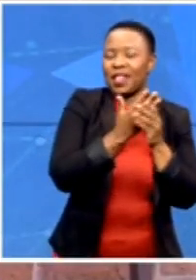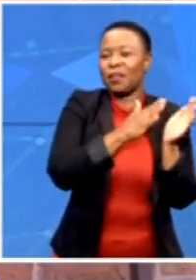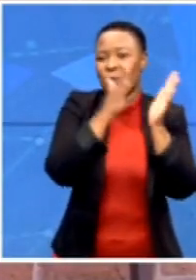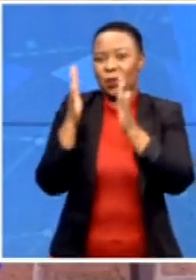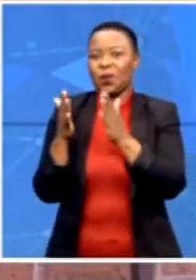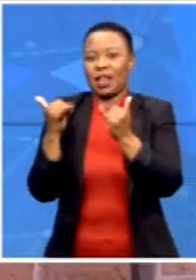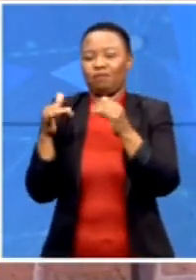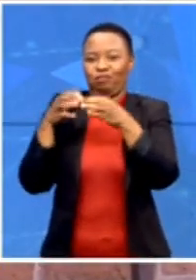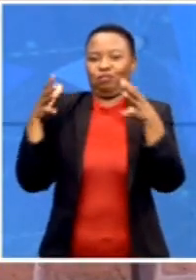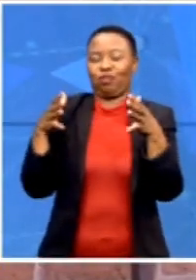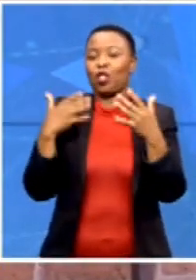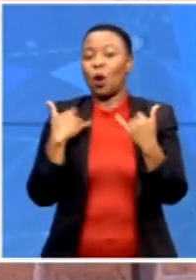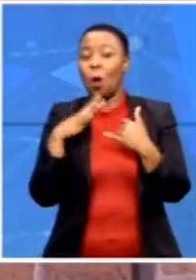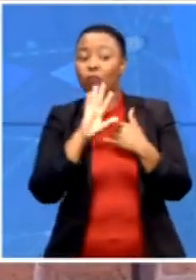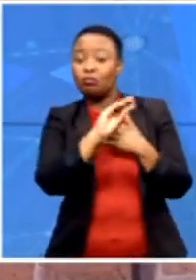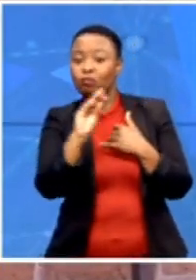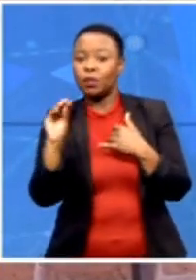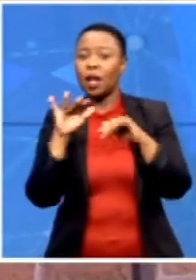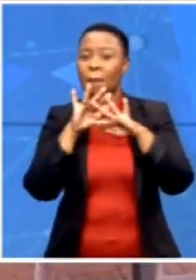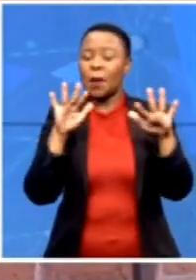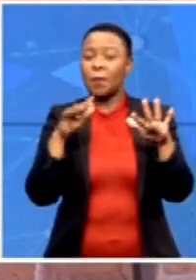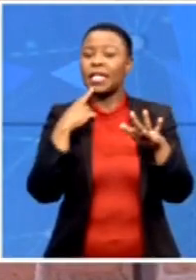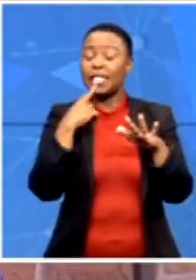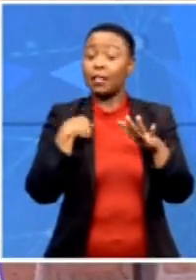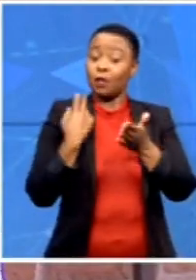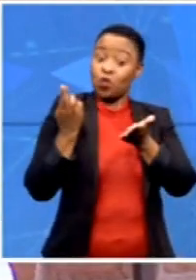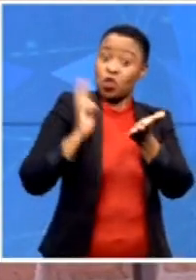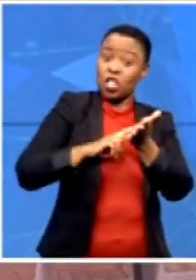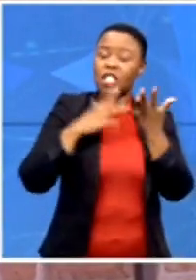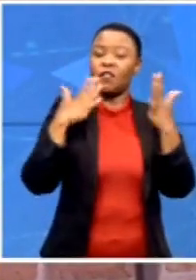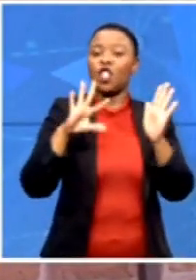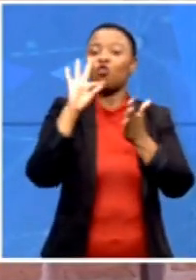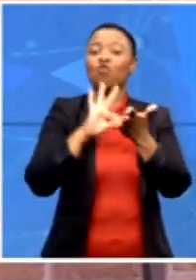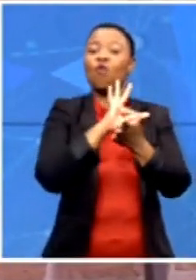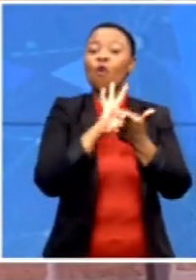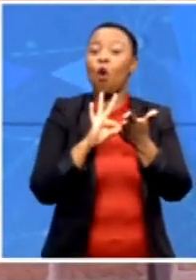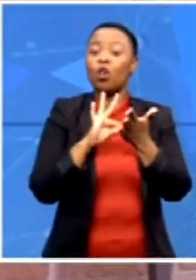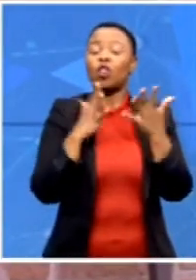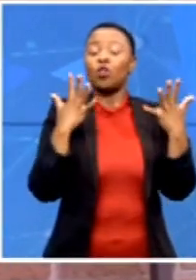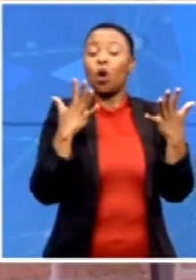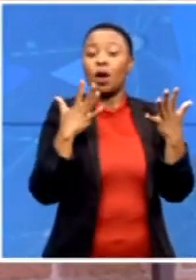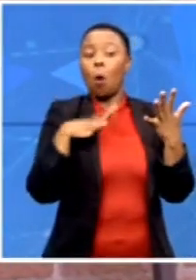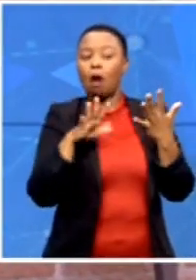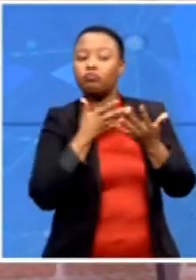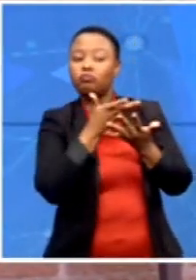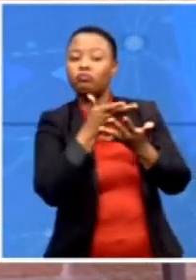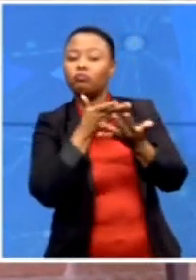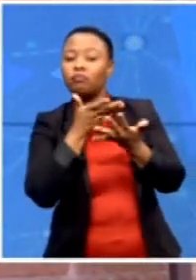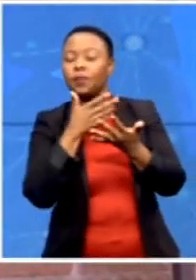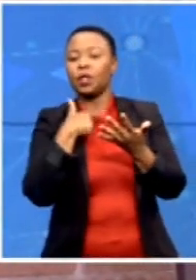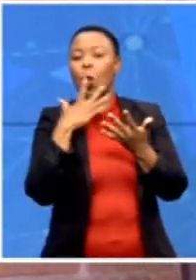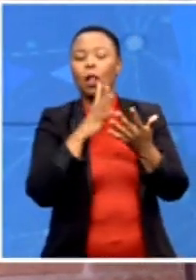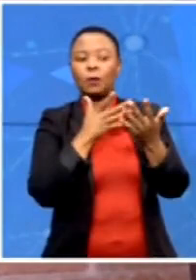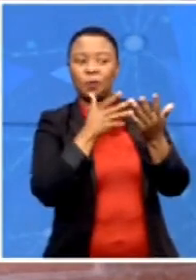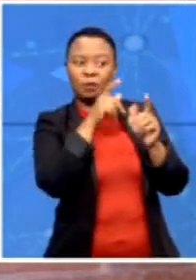we have registered to vote and we want to talk about that. Now, I'm going to introduce to you a young man here who